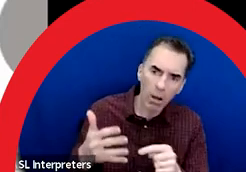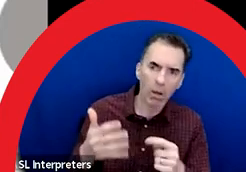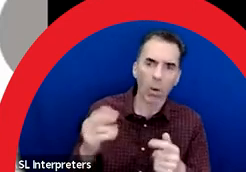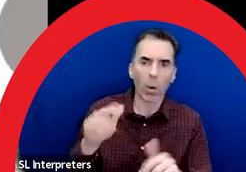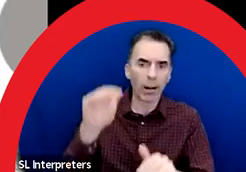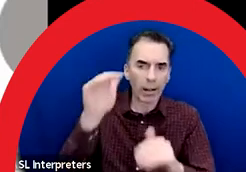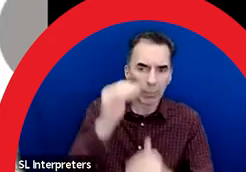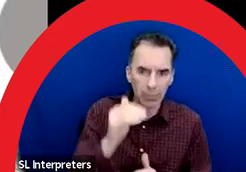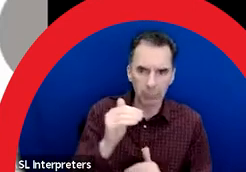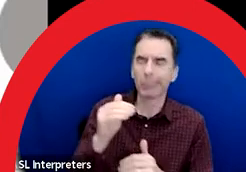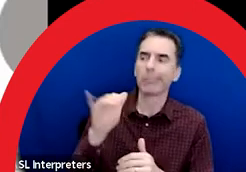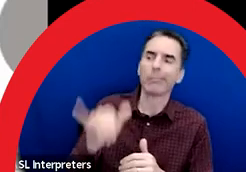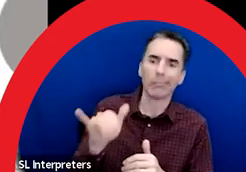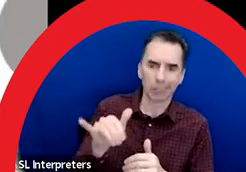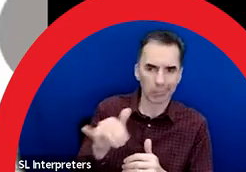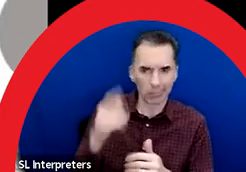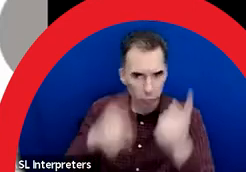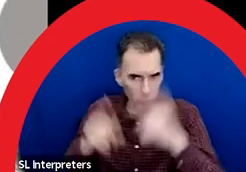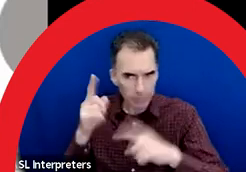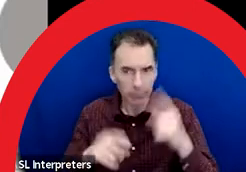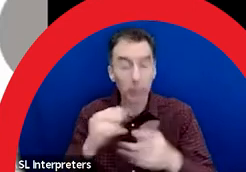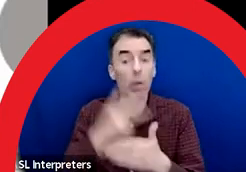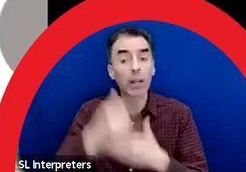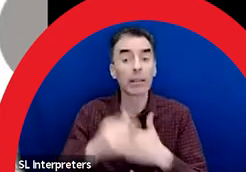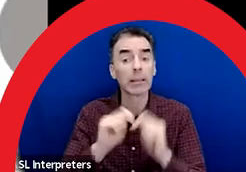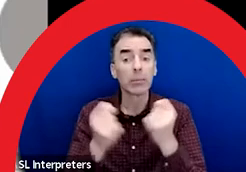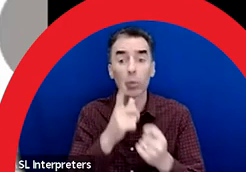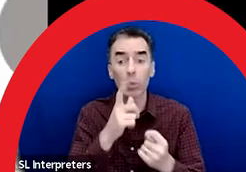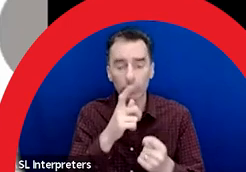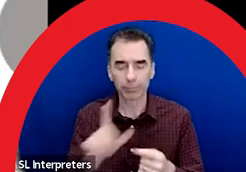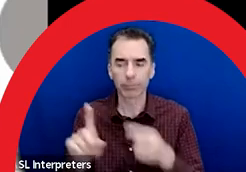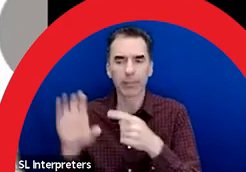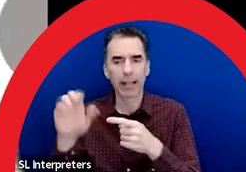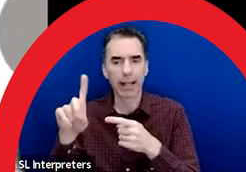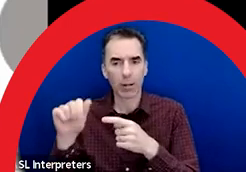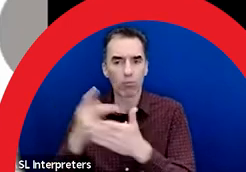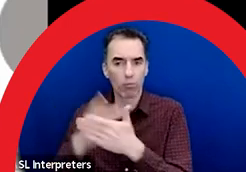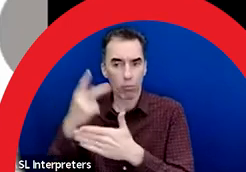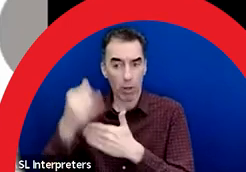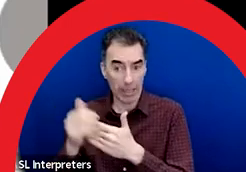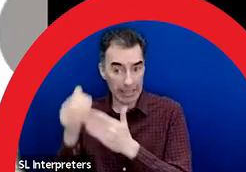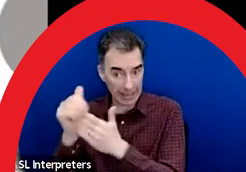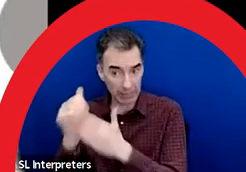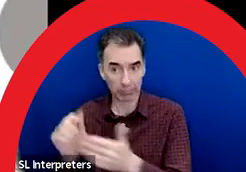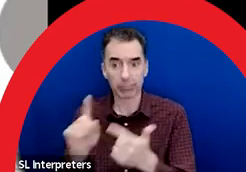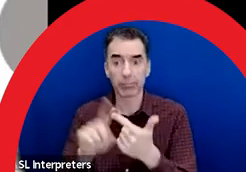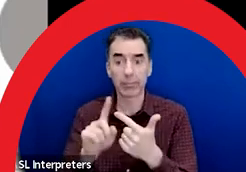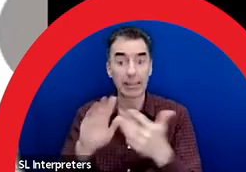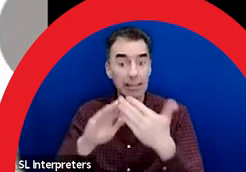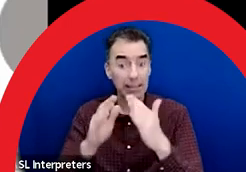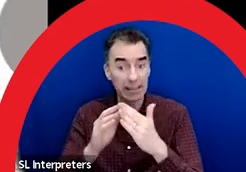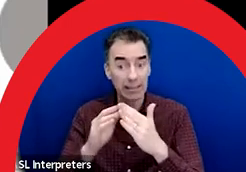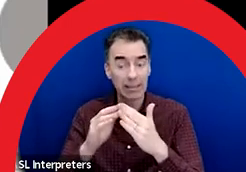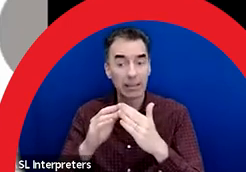The project team includes the project lead from CADA, the city of Calgary public art